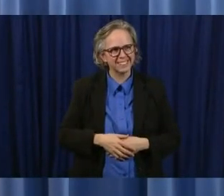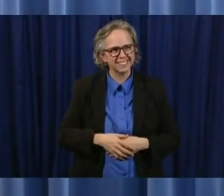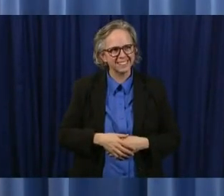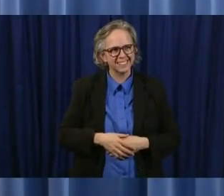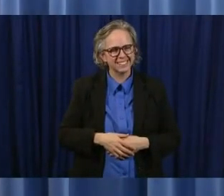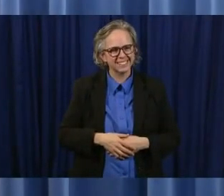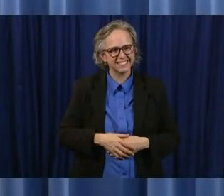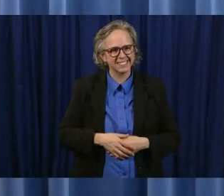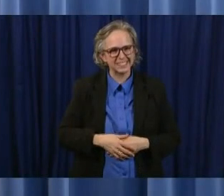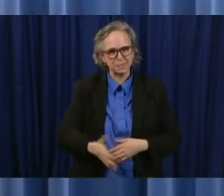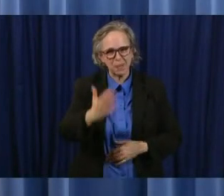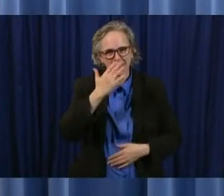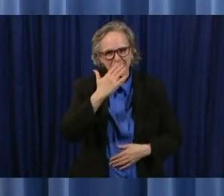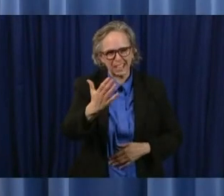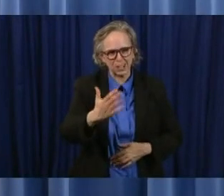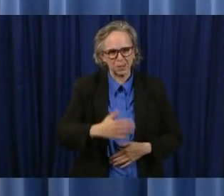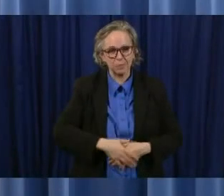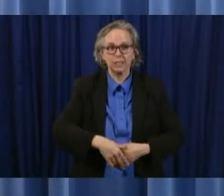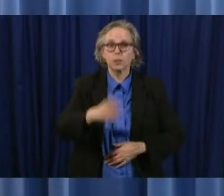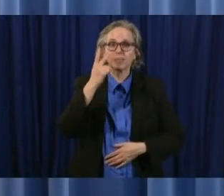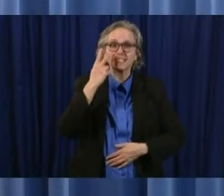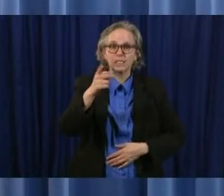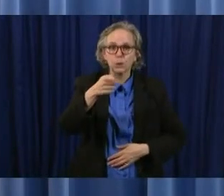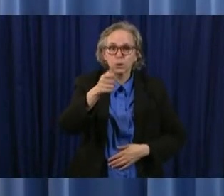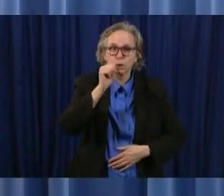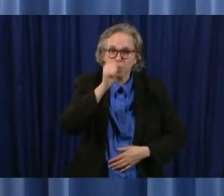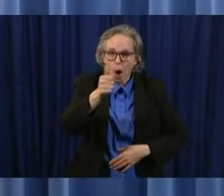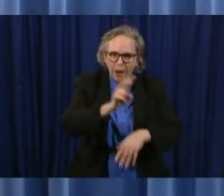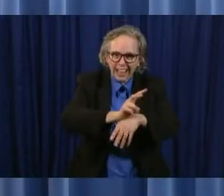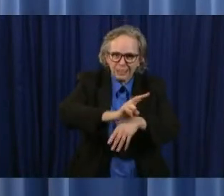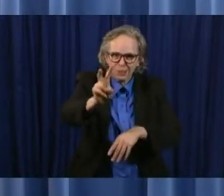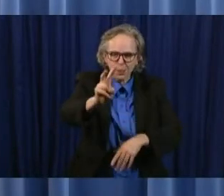thank you see you all tomorrow two o'clock thank you